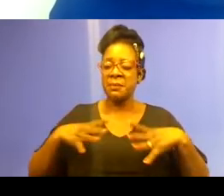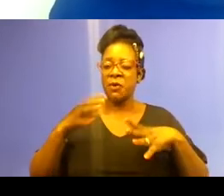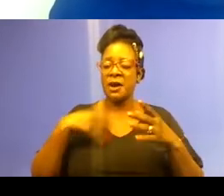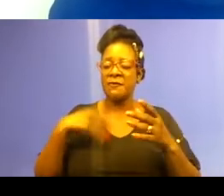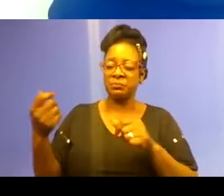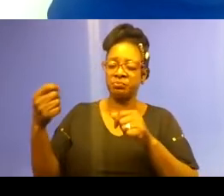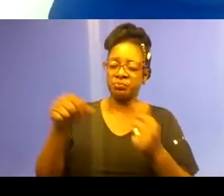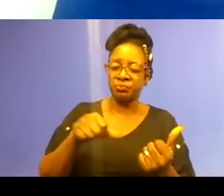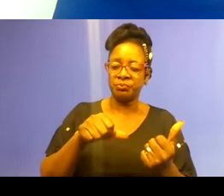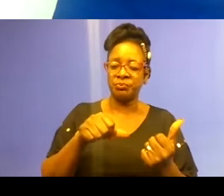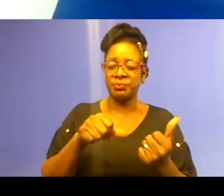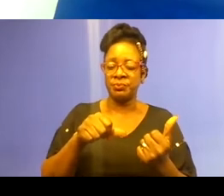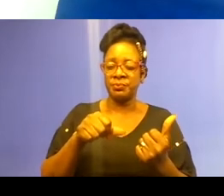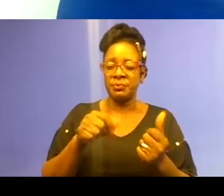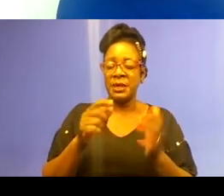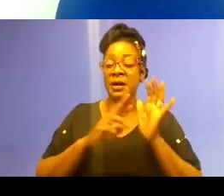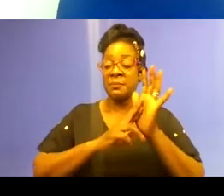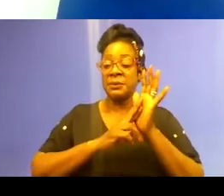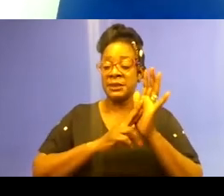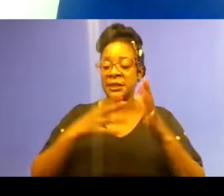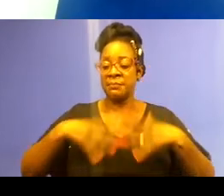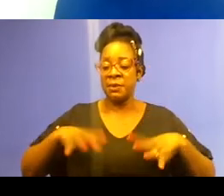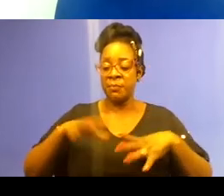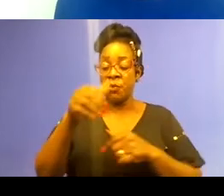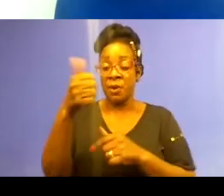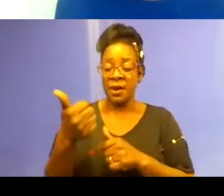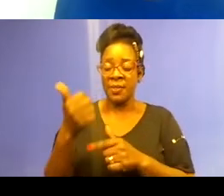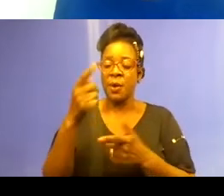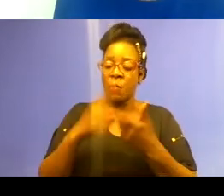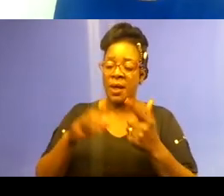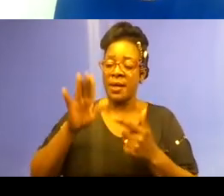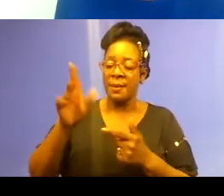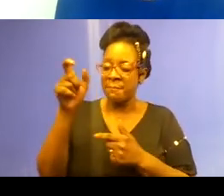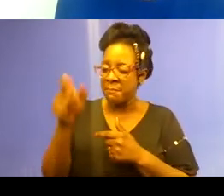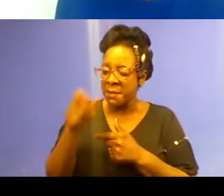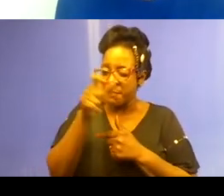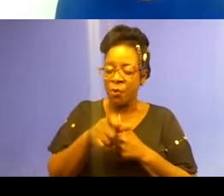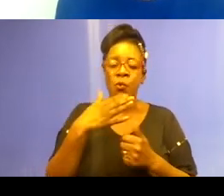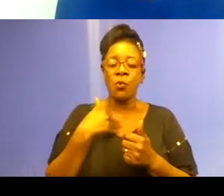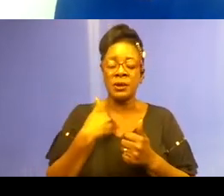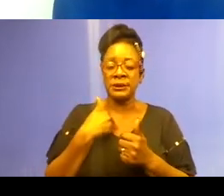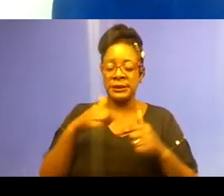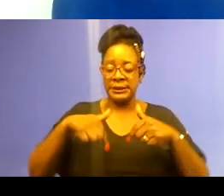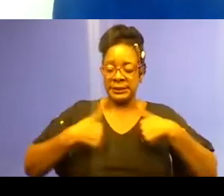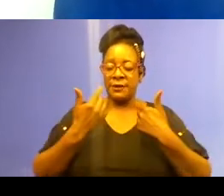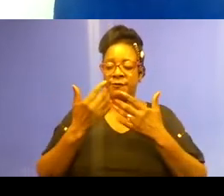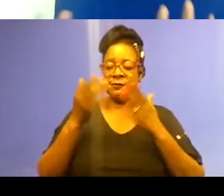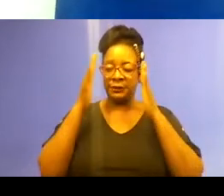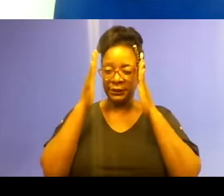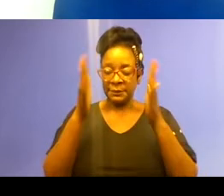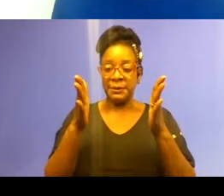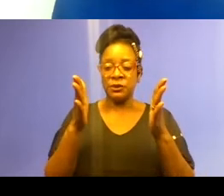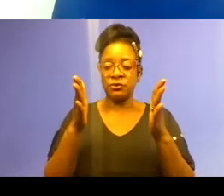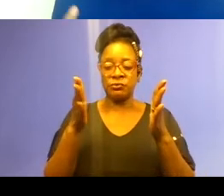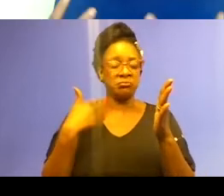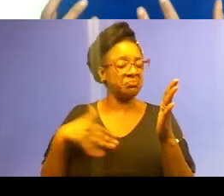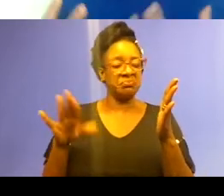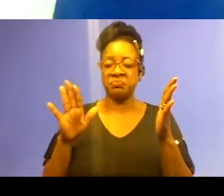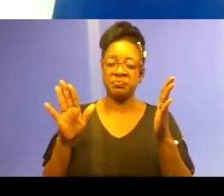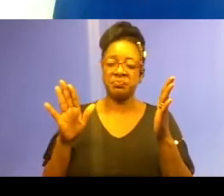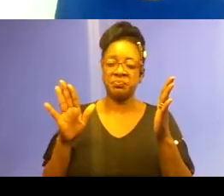oppressors. And what people want is self-determination. They don't want to have